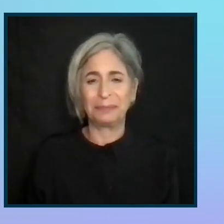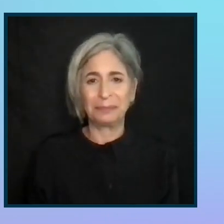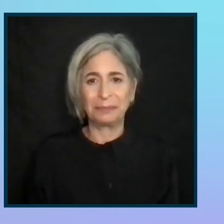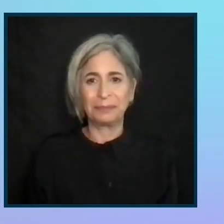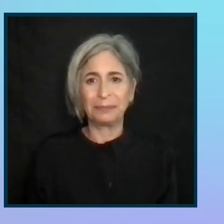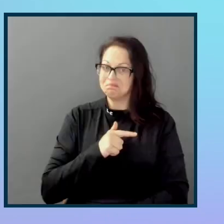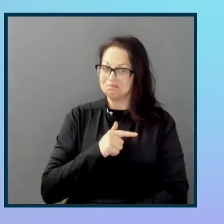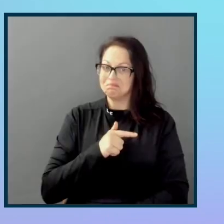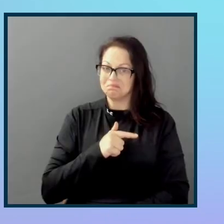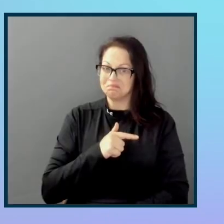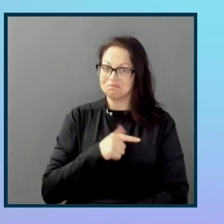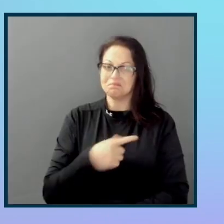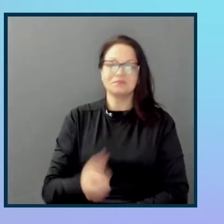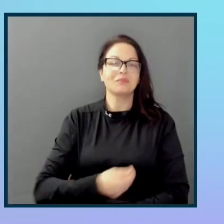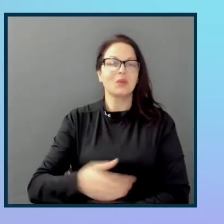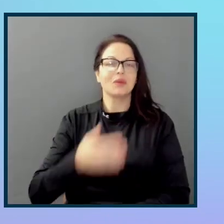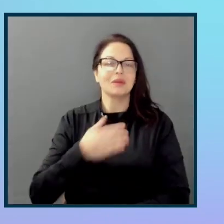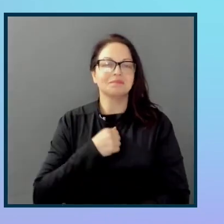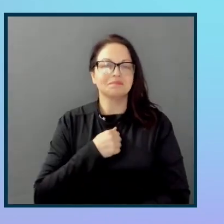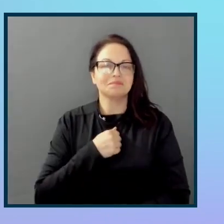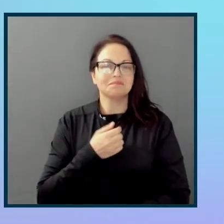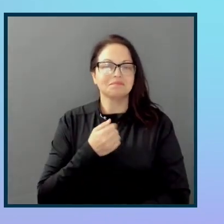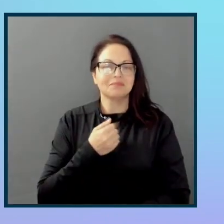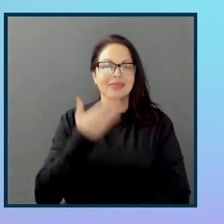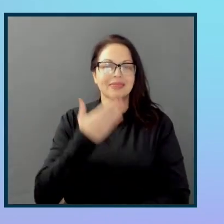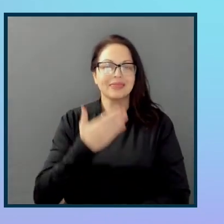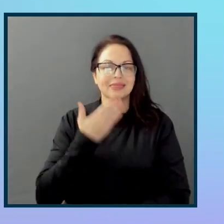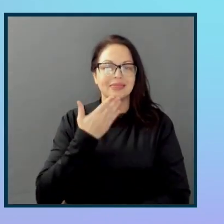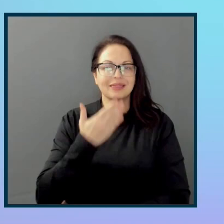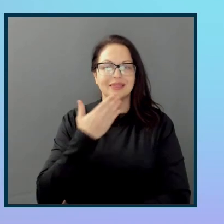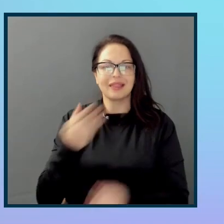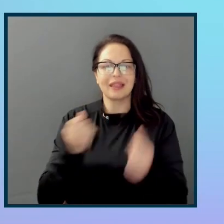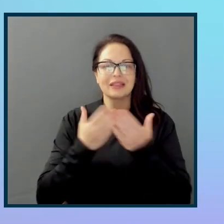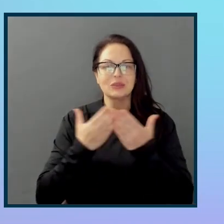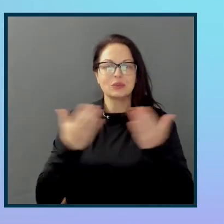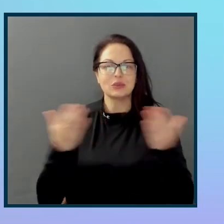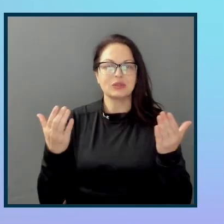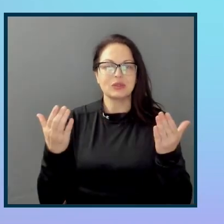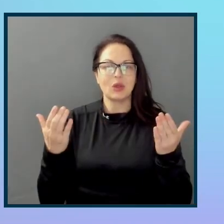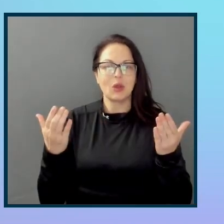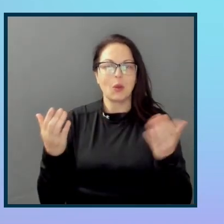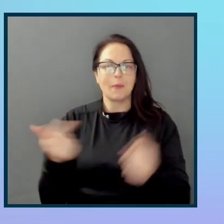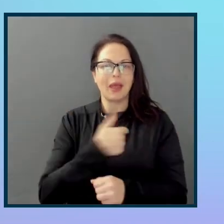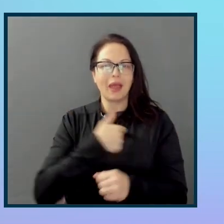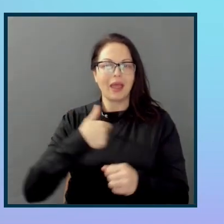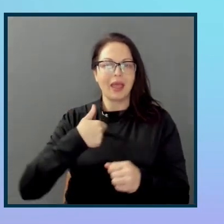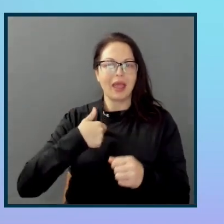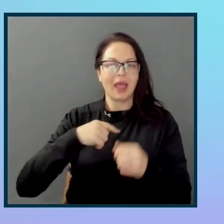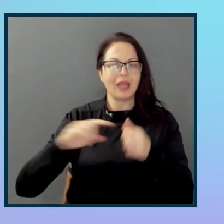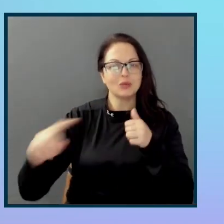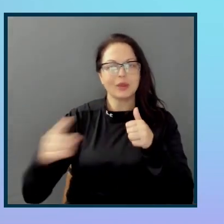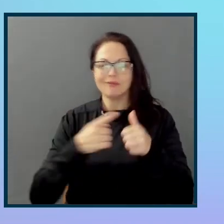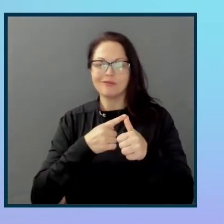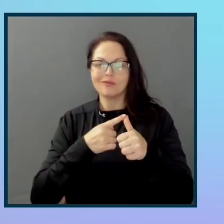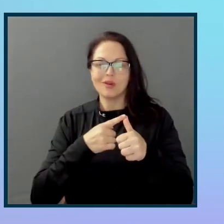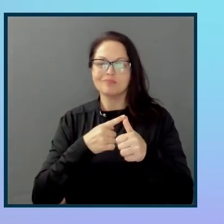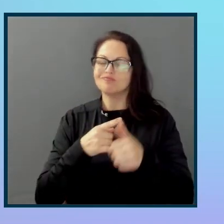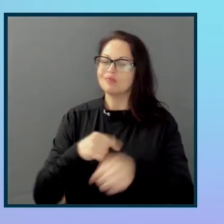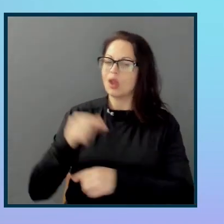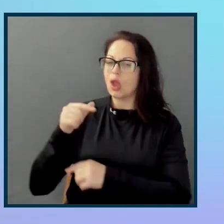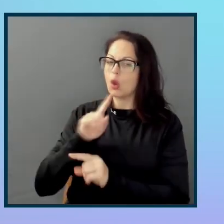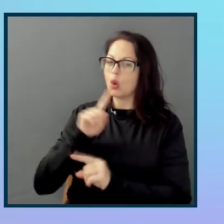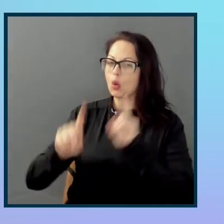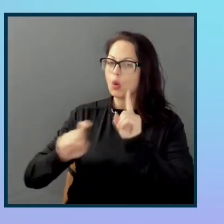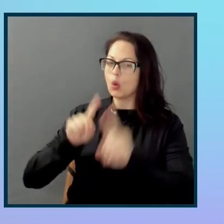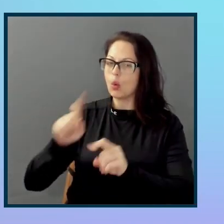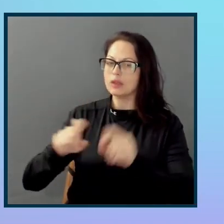Great. Well, thank you so much for that. With that, we can dive straight into the Q&A. We have had some great questions